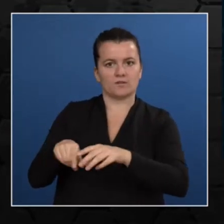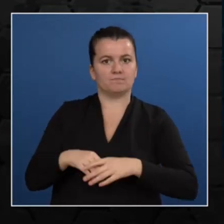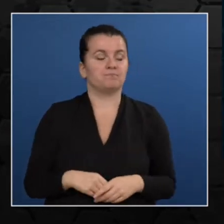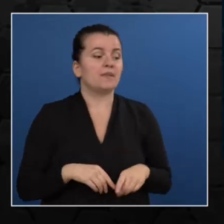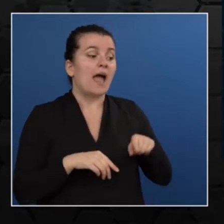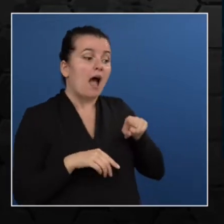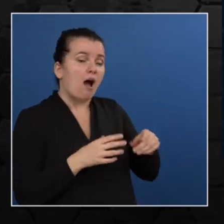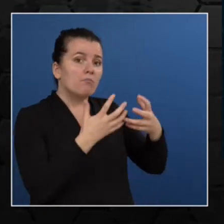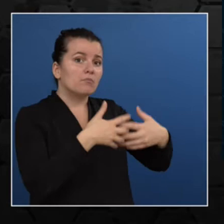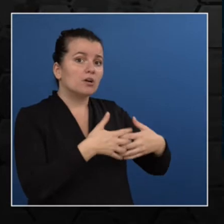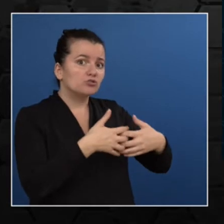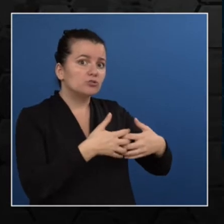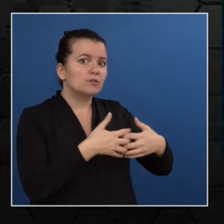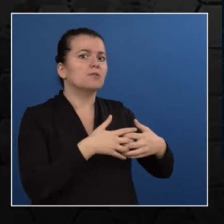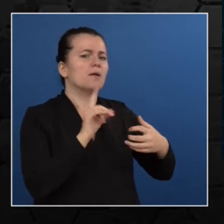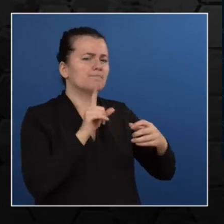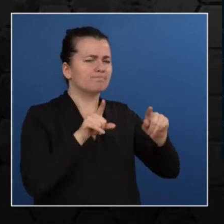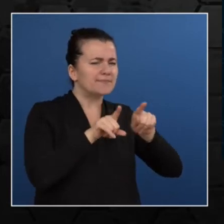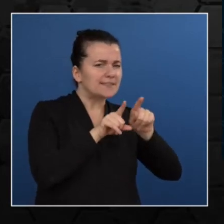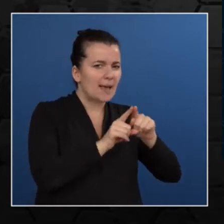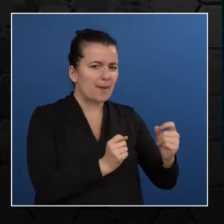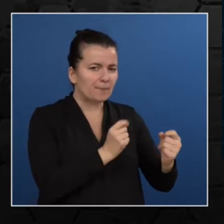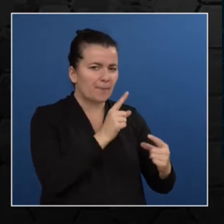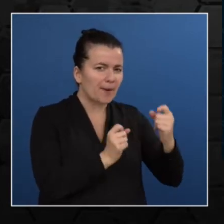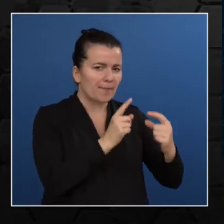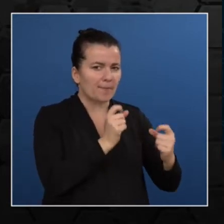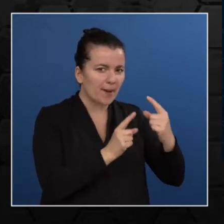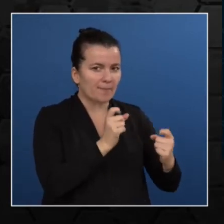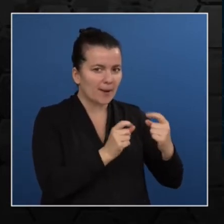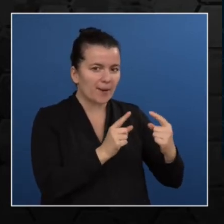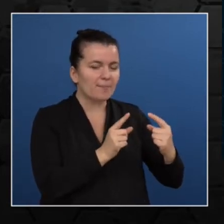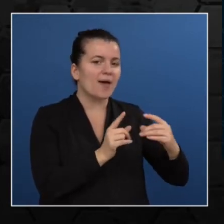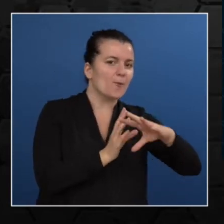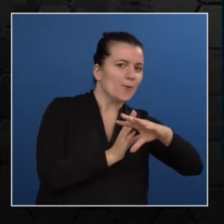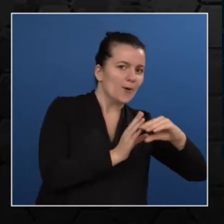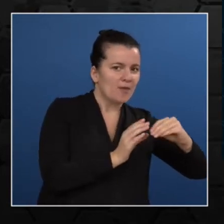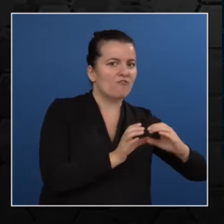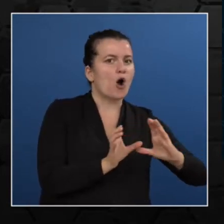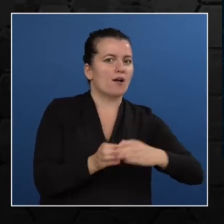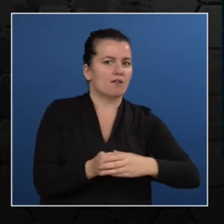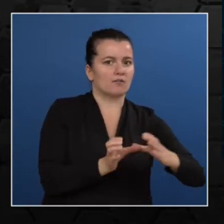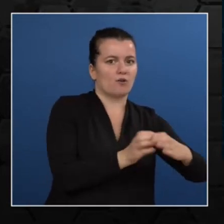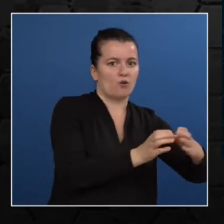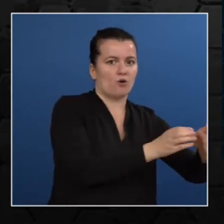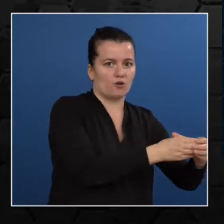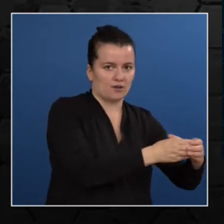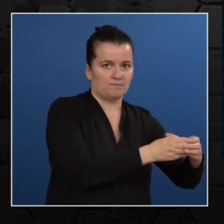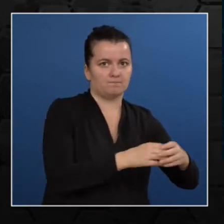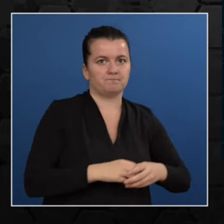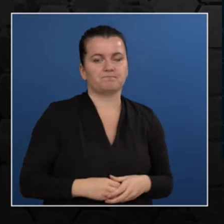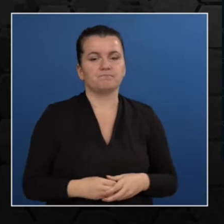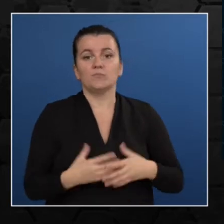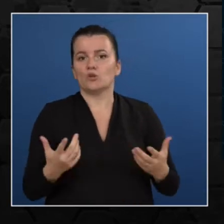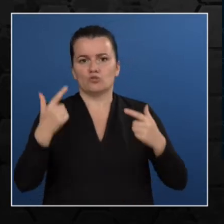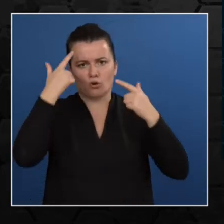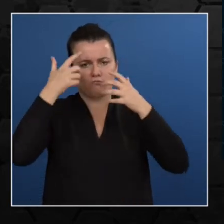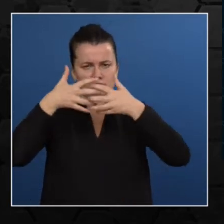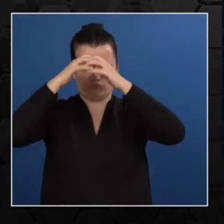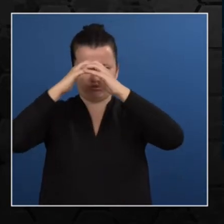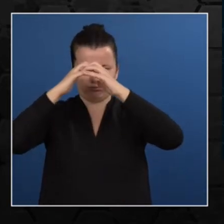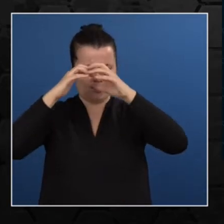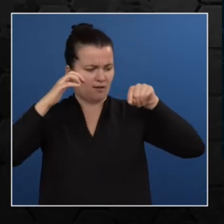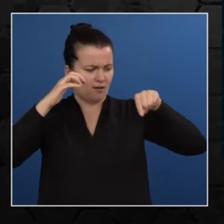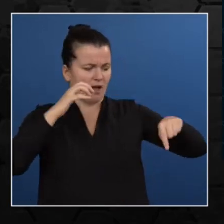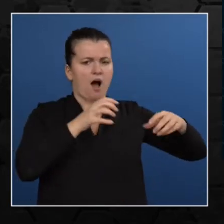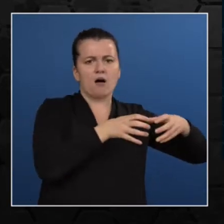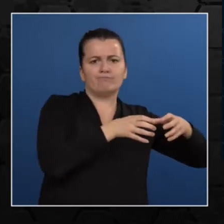So the neural network takes what you do easily and scales it up to take the advantage of the speed of the modern computer.